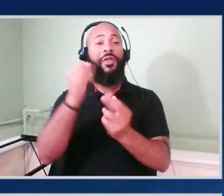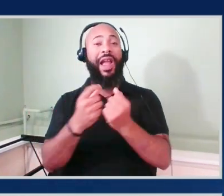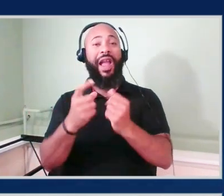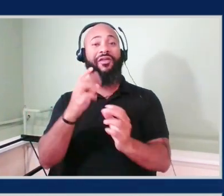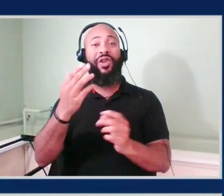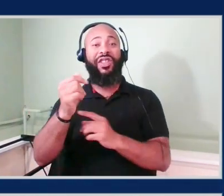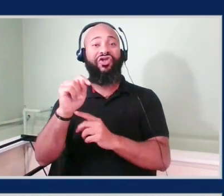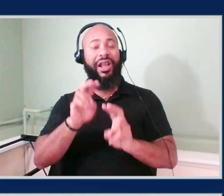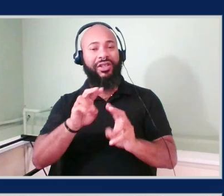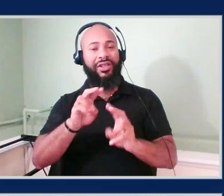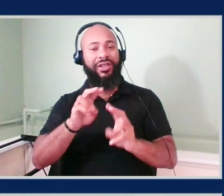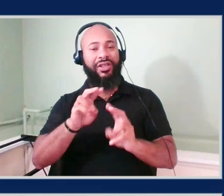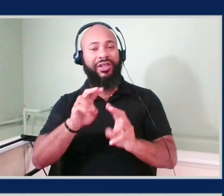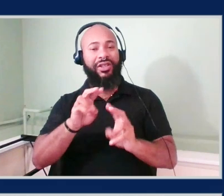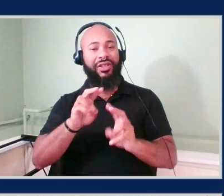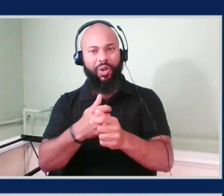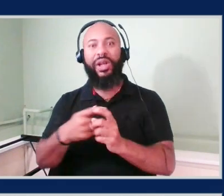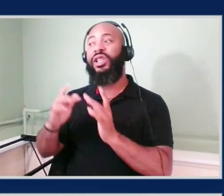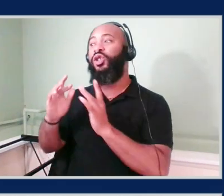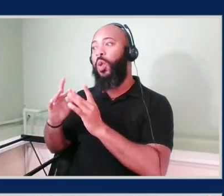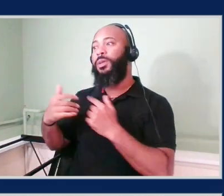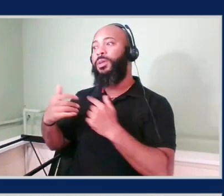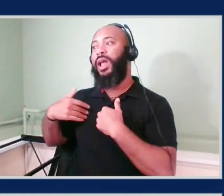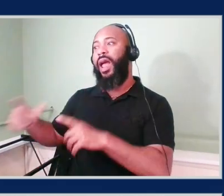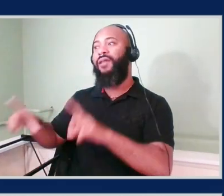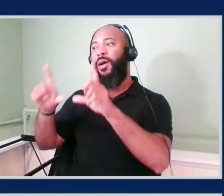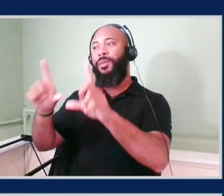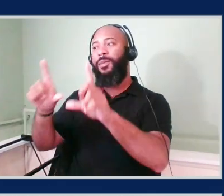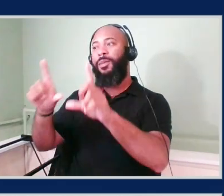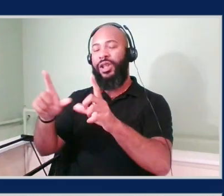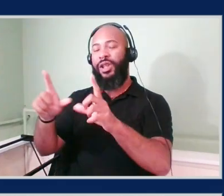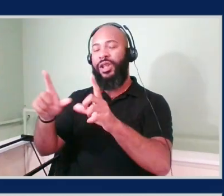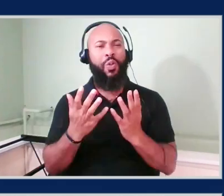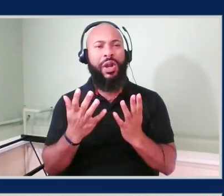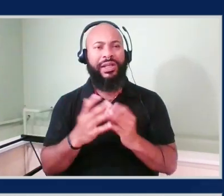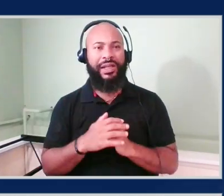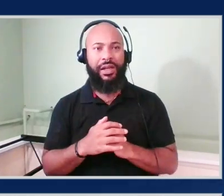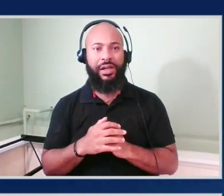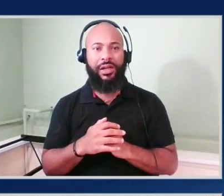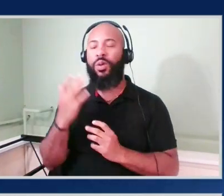have up here? It's a website that I have up here. Why do I deal with them?